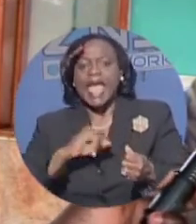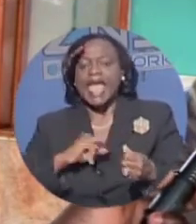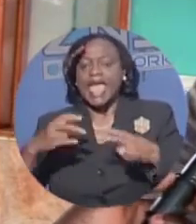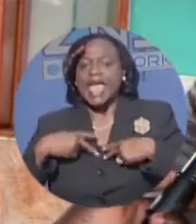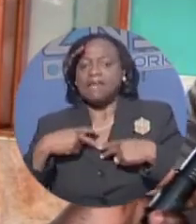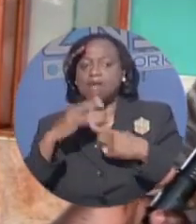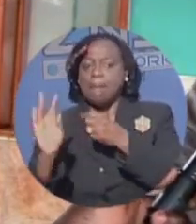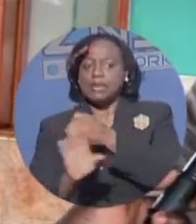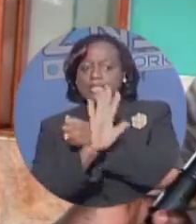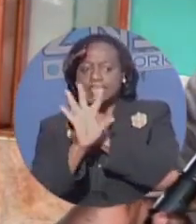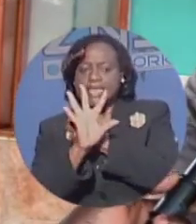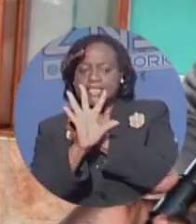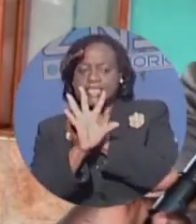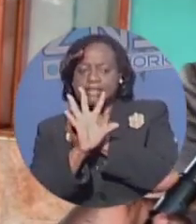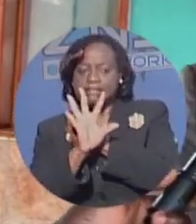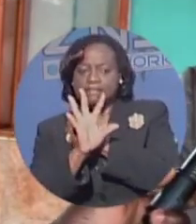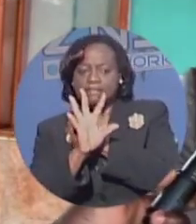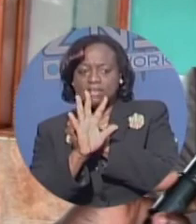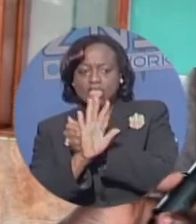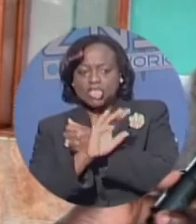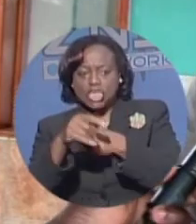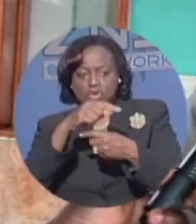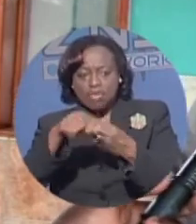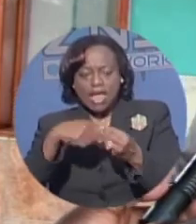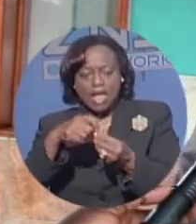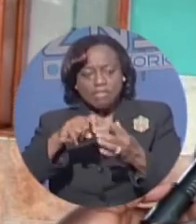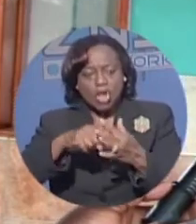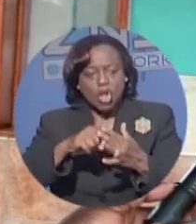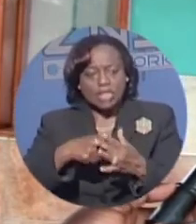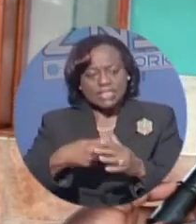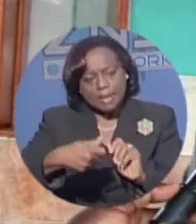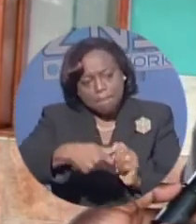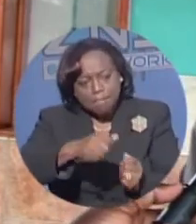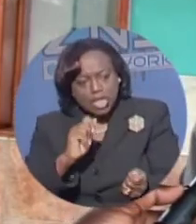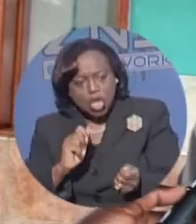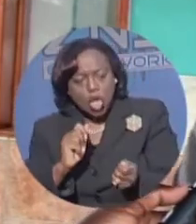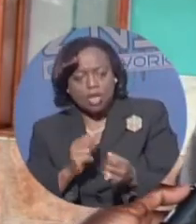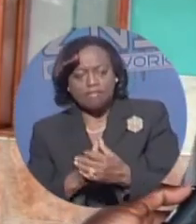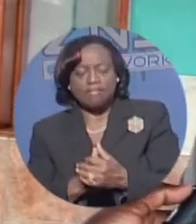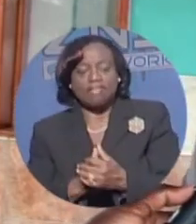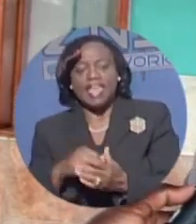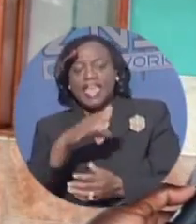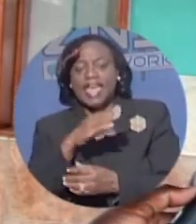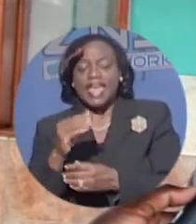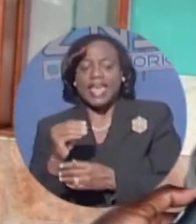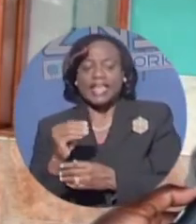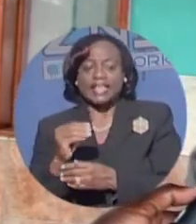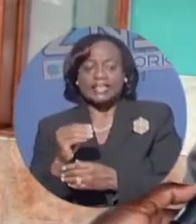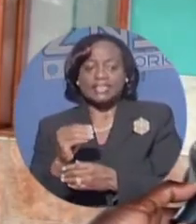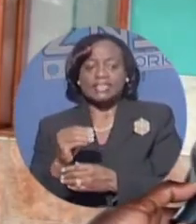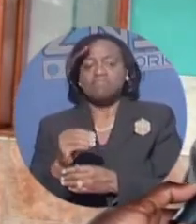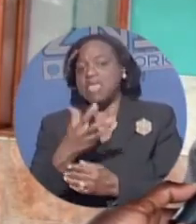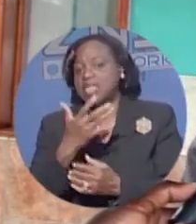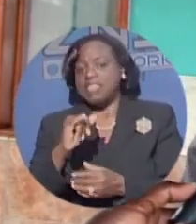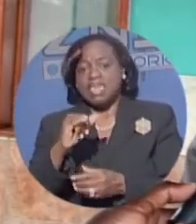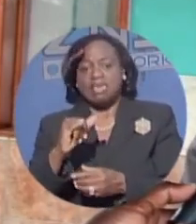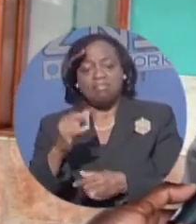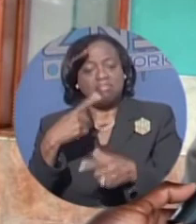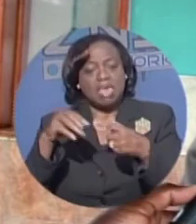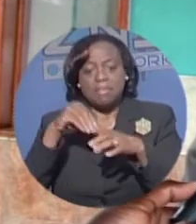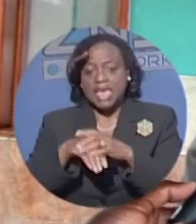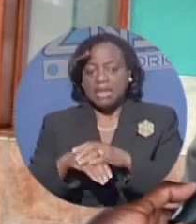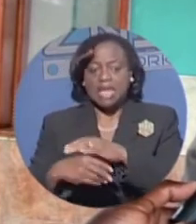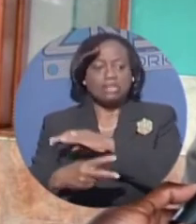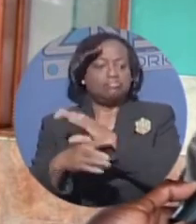shield around the locks, whatever, and they pried off. And yeah, yeah. And basically went in, they took all my